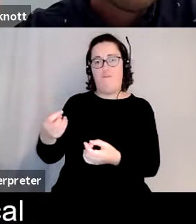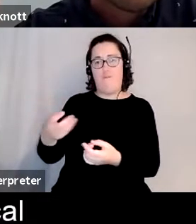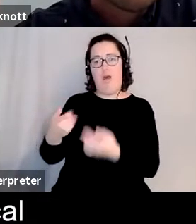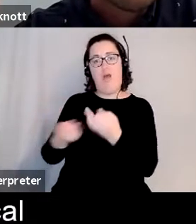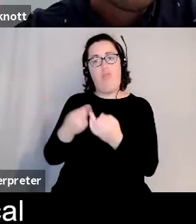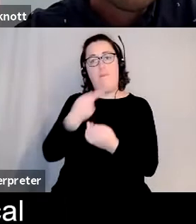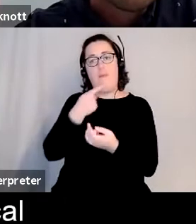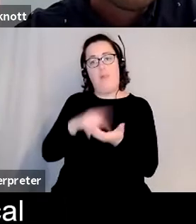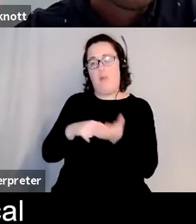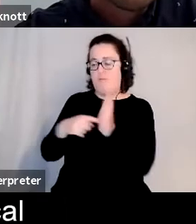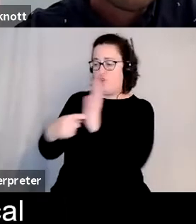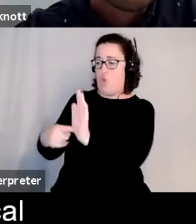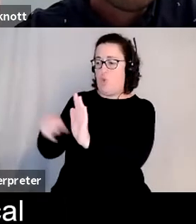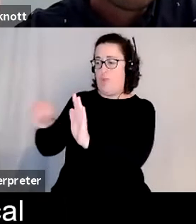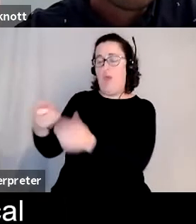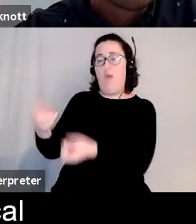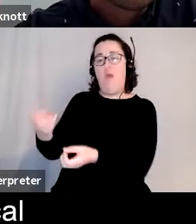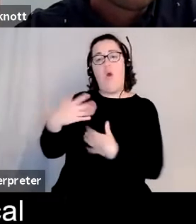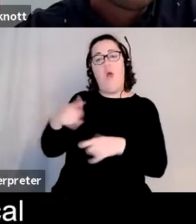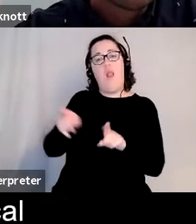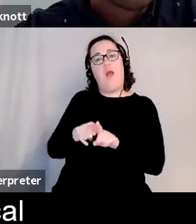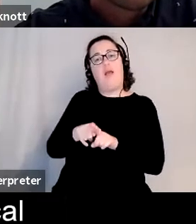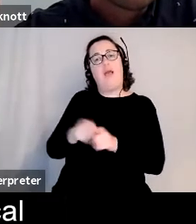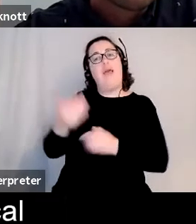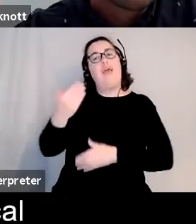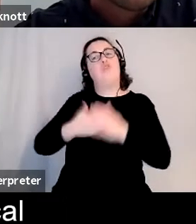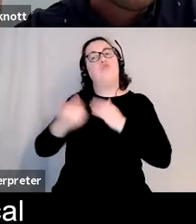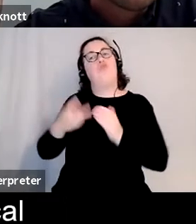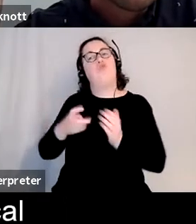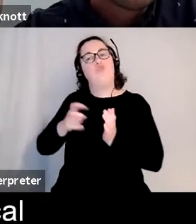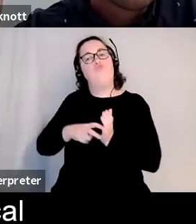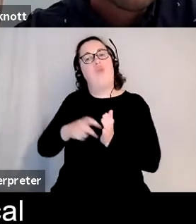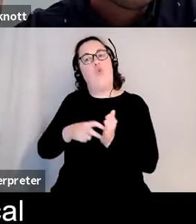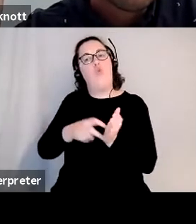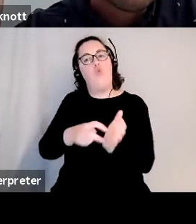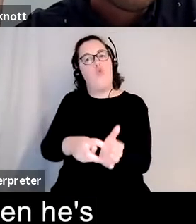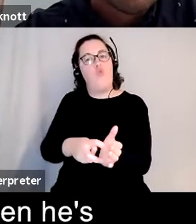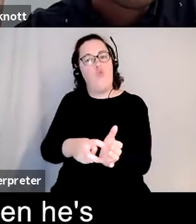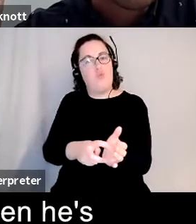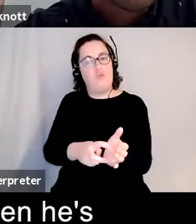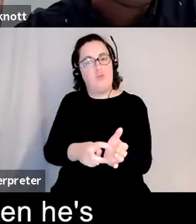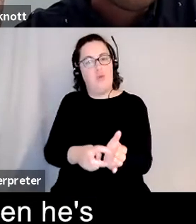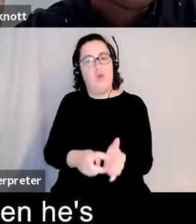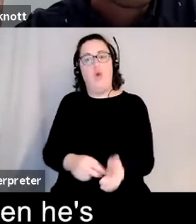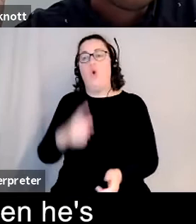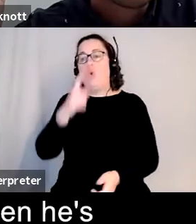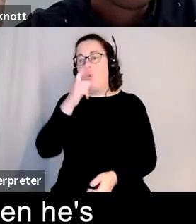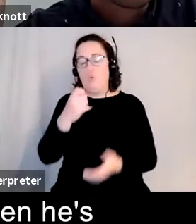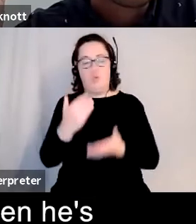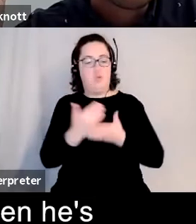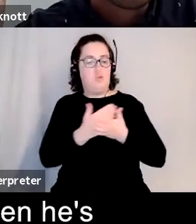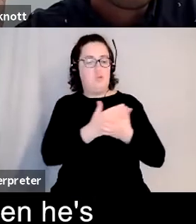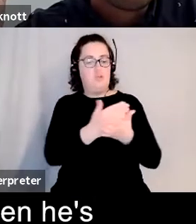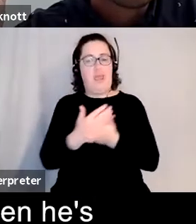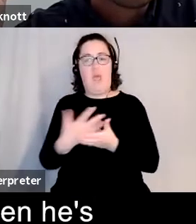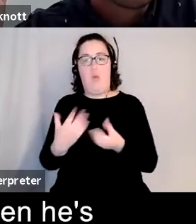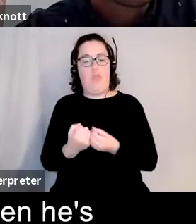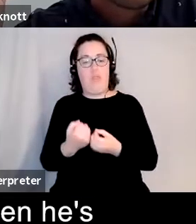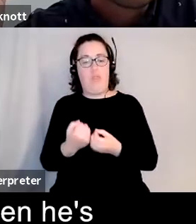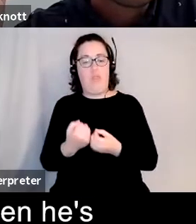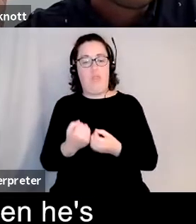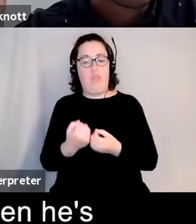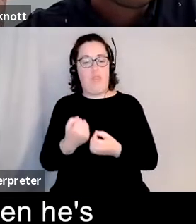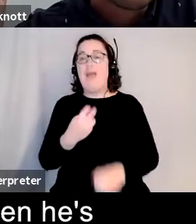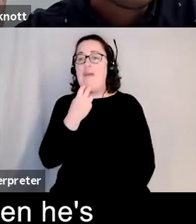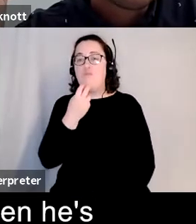record of almost like a historical record of what we've been through that could be shared with my nephew when he's older